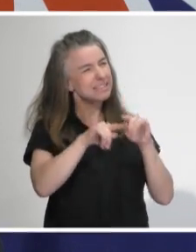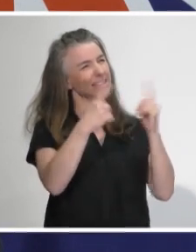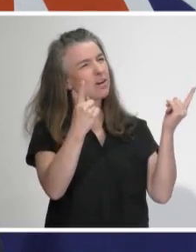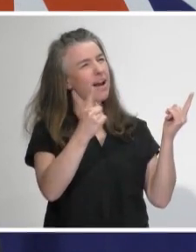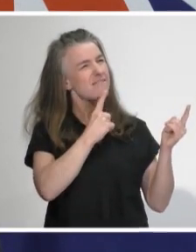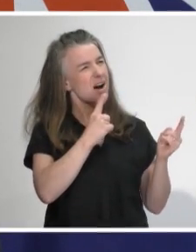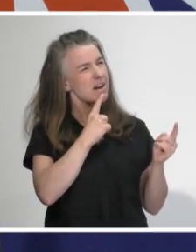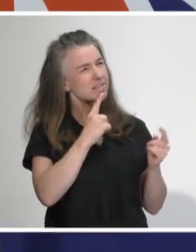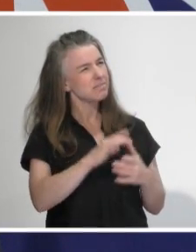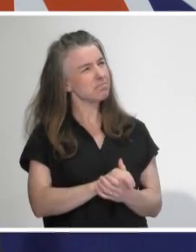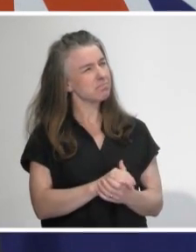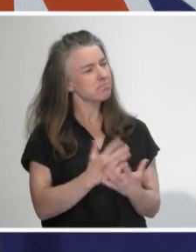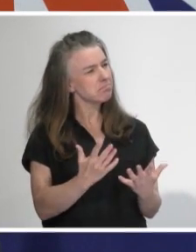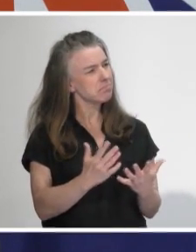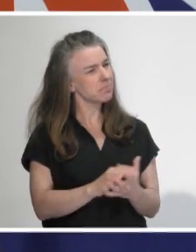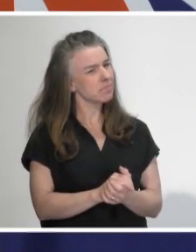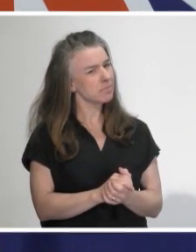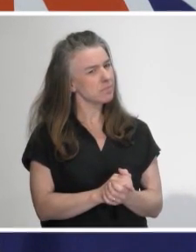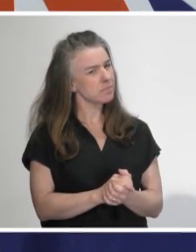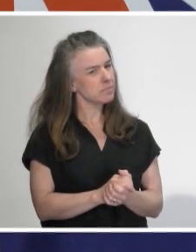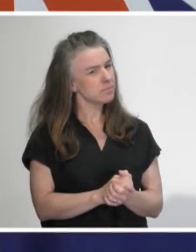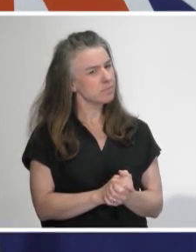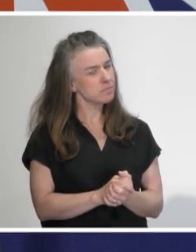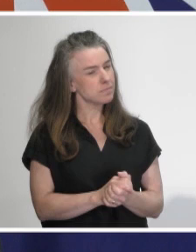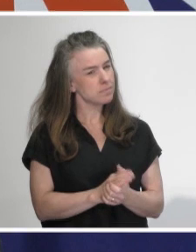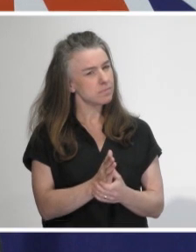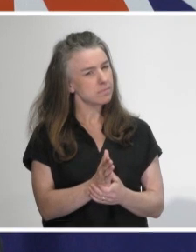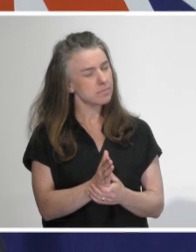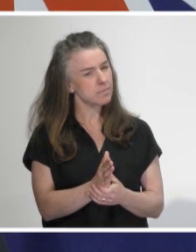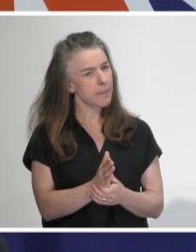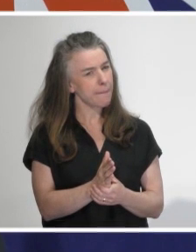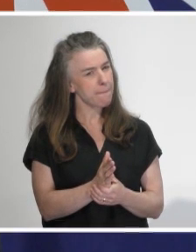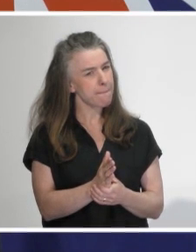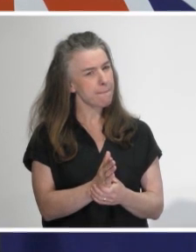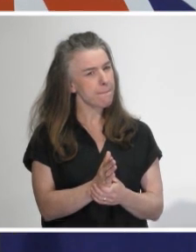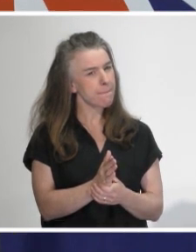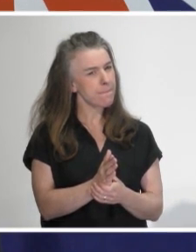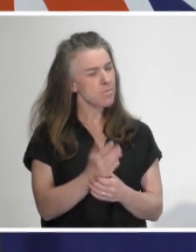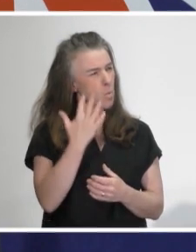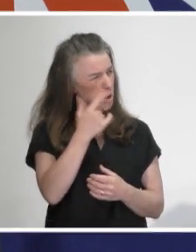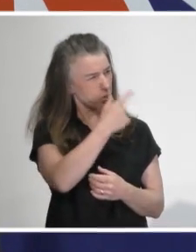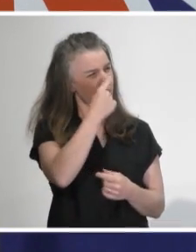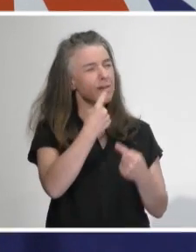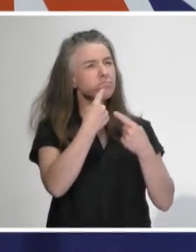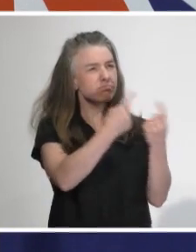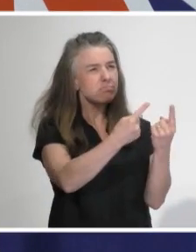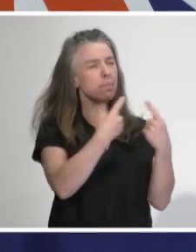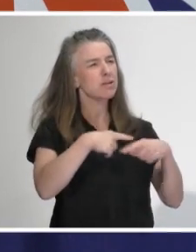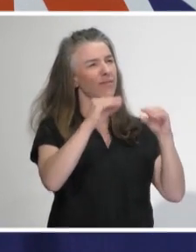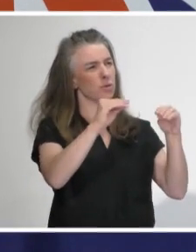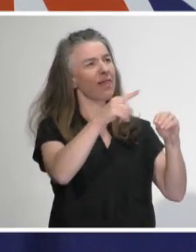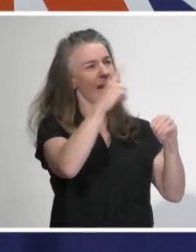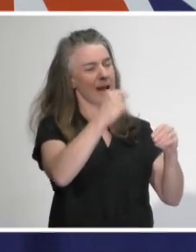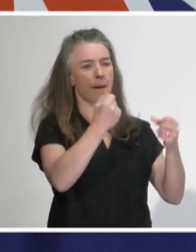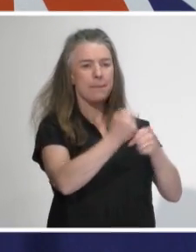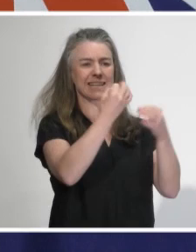point do you imagine that you will be able to provide the advice that the education ministry will be able to make decisions? Well, we've provided some